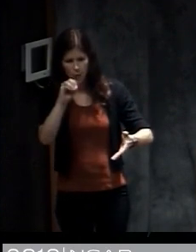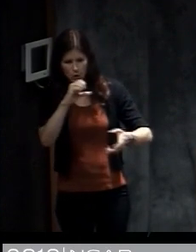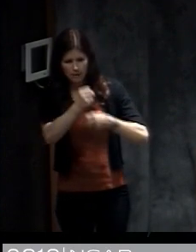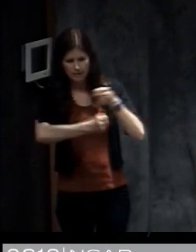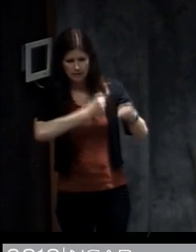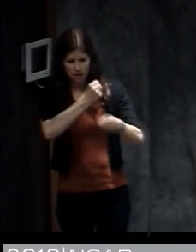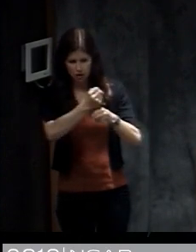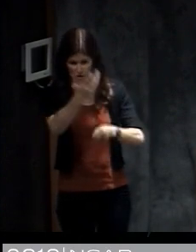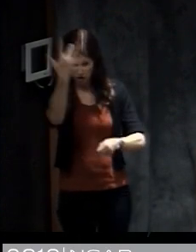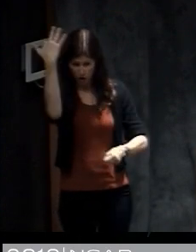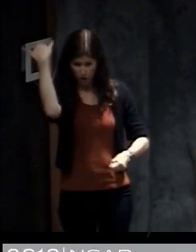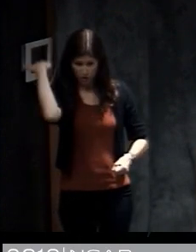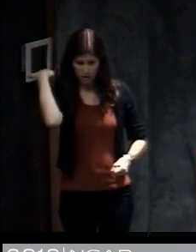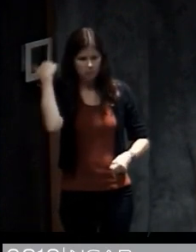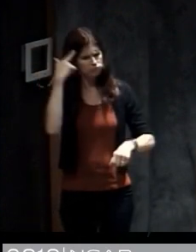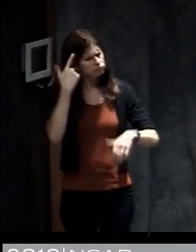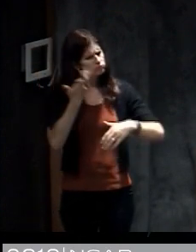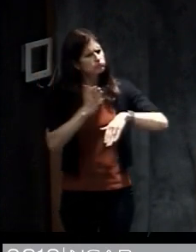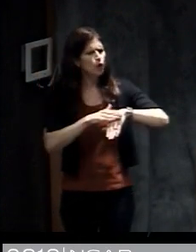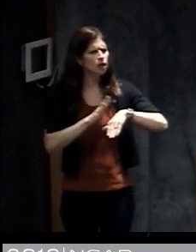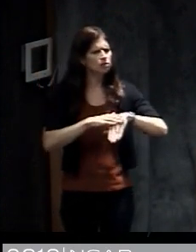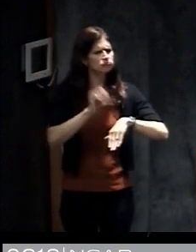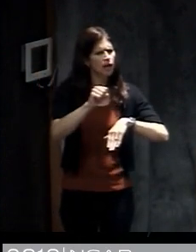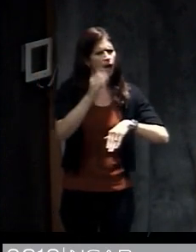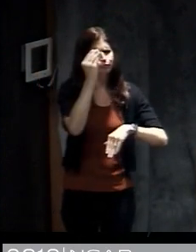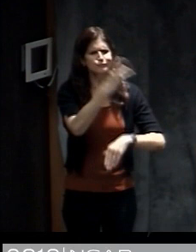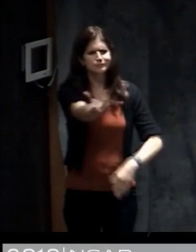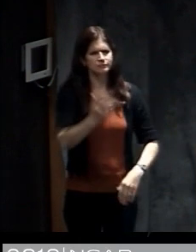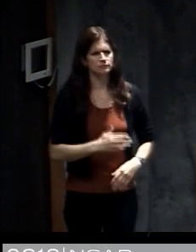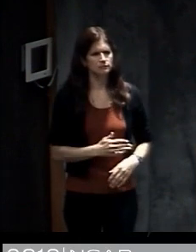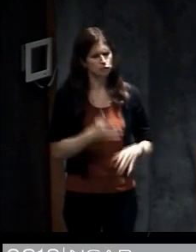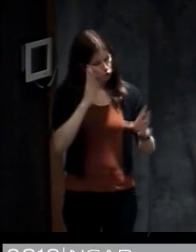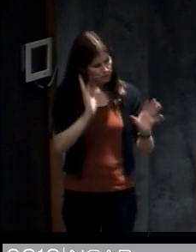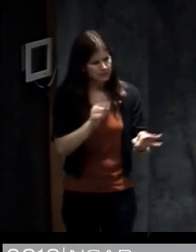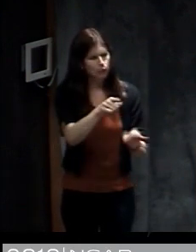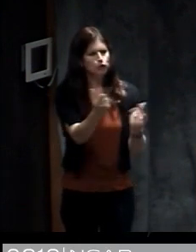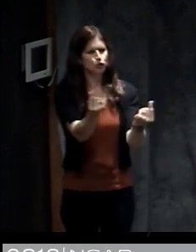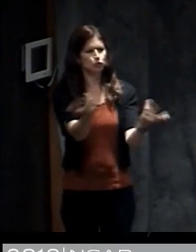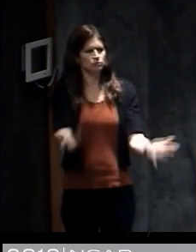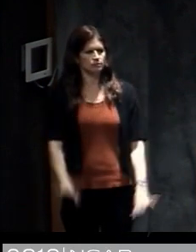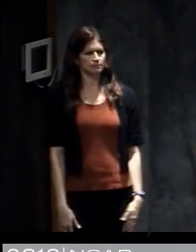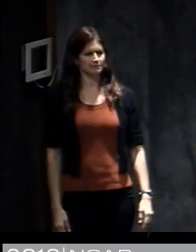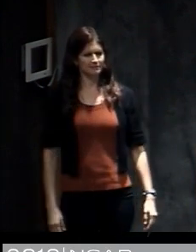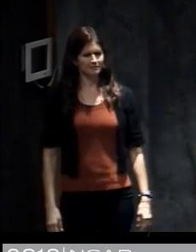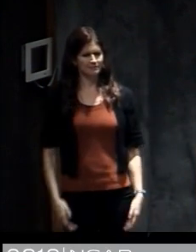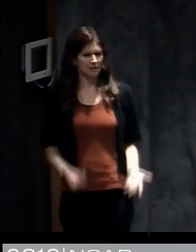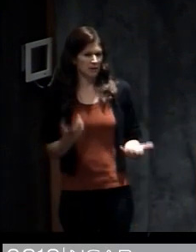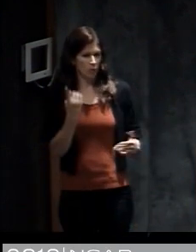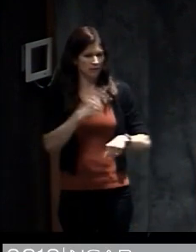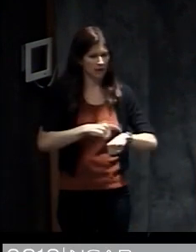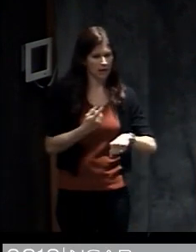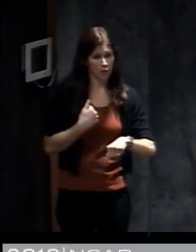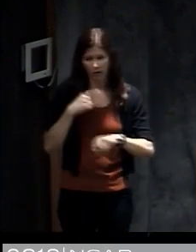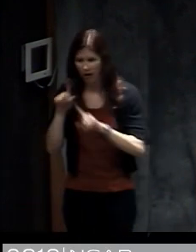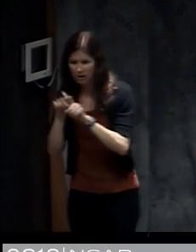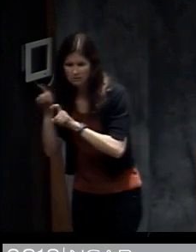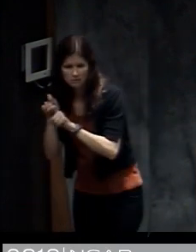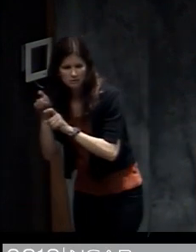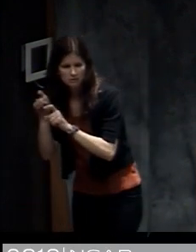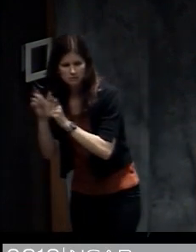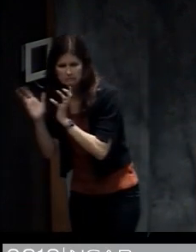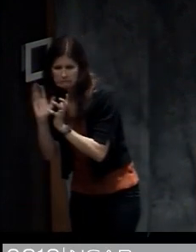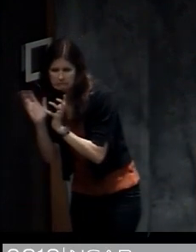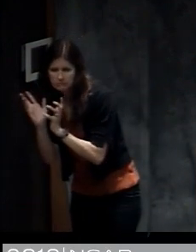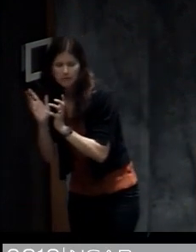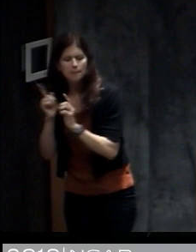it was really this vision that there is a warning, people get that warning and they decide what to do. They might ask around and so on, but it's really